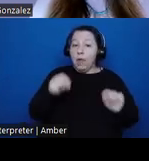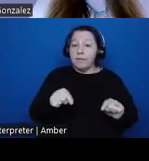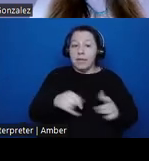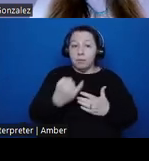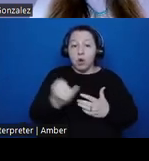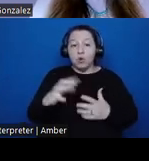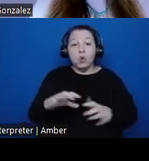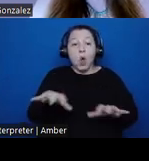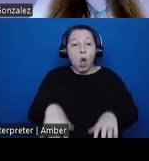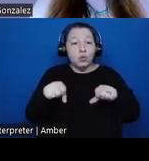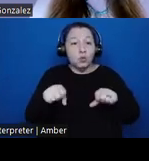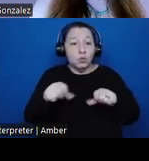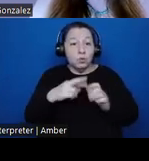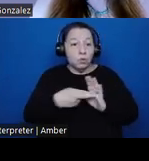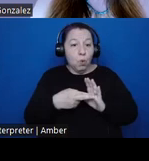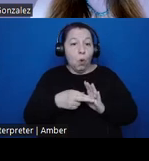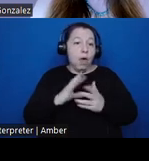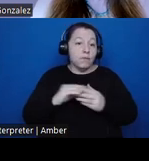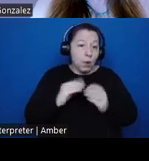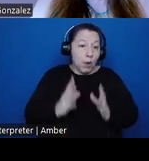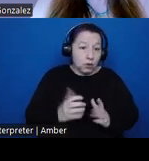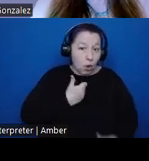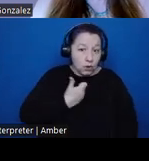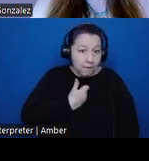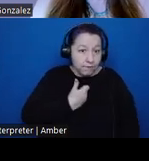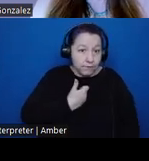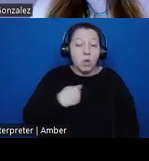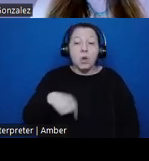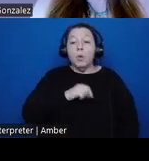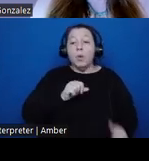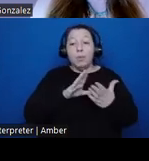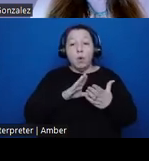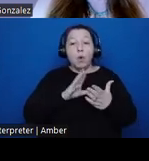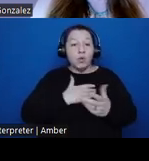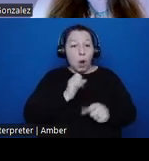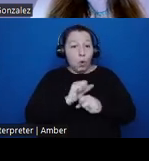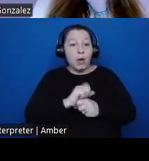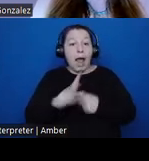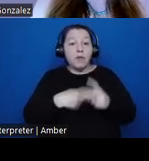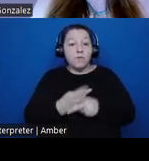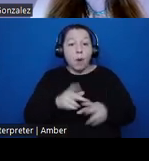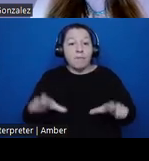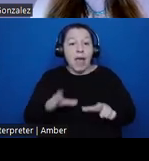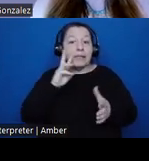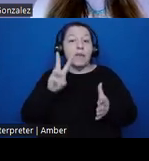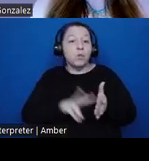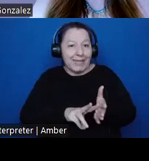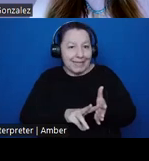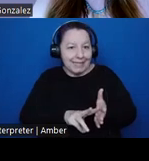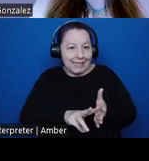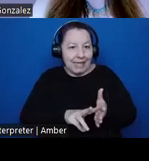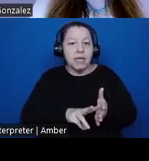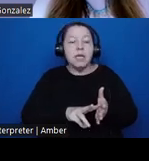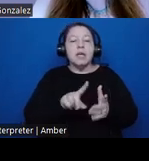role of narrators. Rather, we approach our work as a form of active witnessing that begins with a key knowing